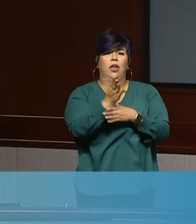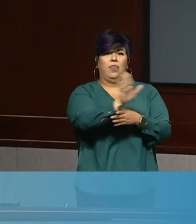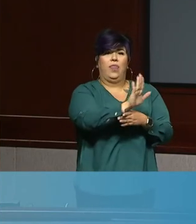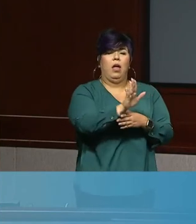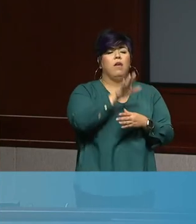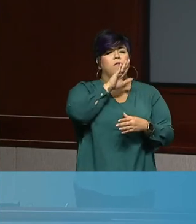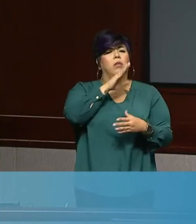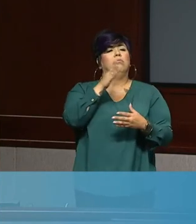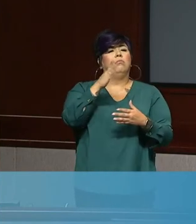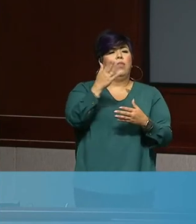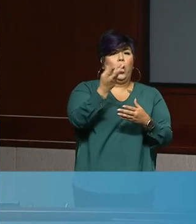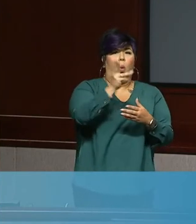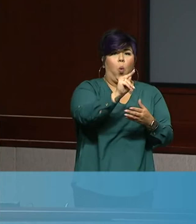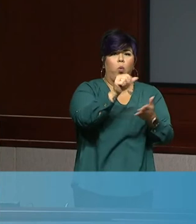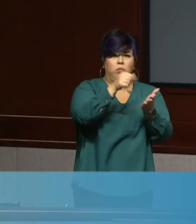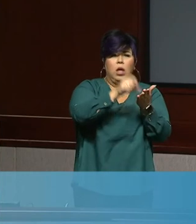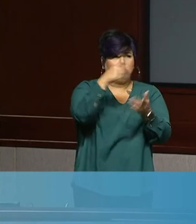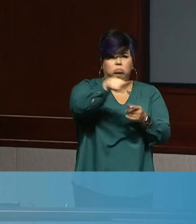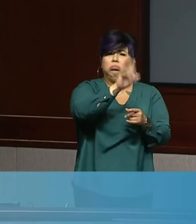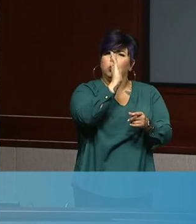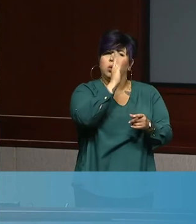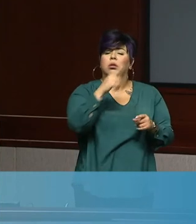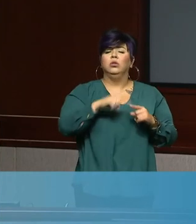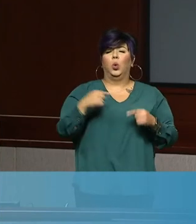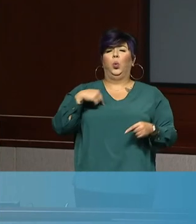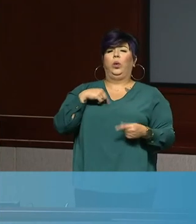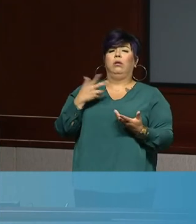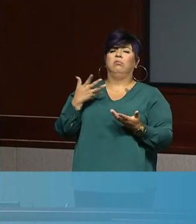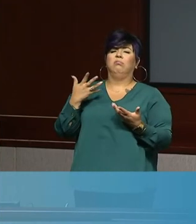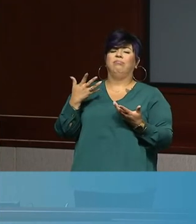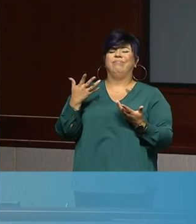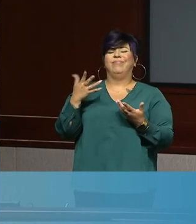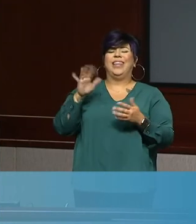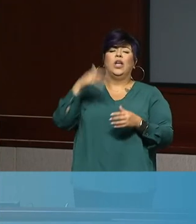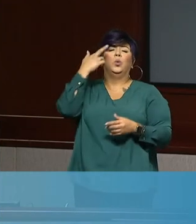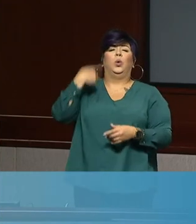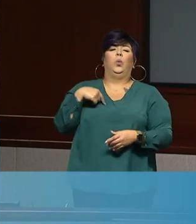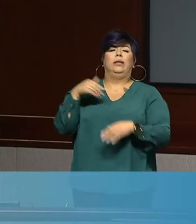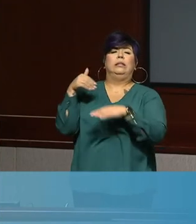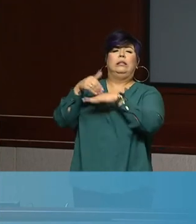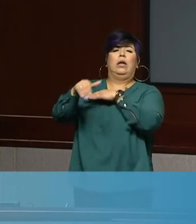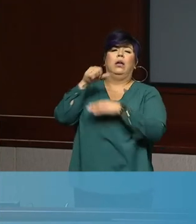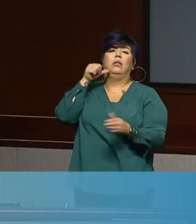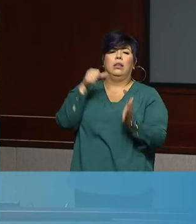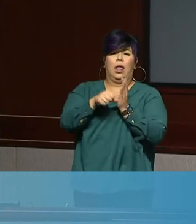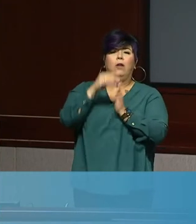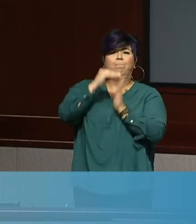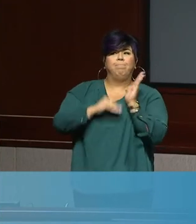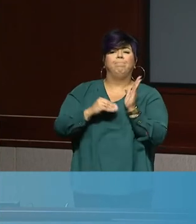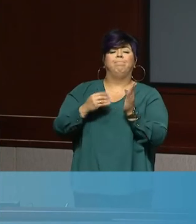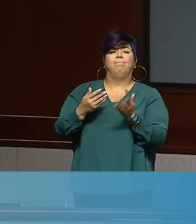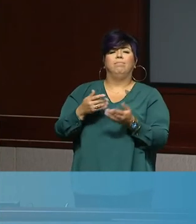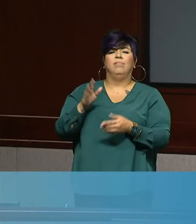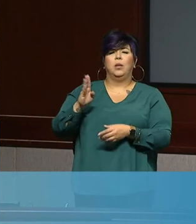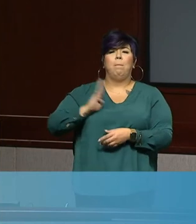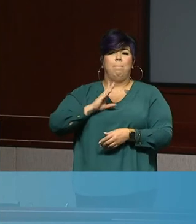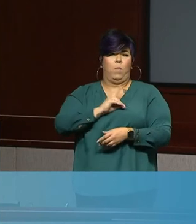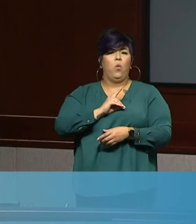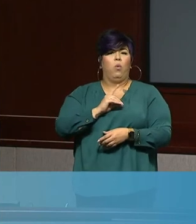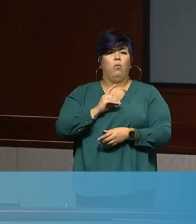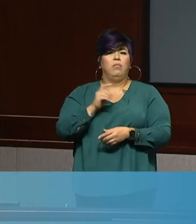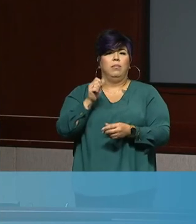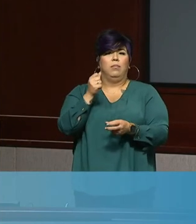own letters. Uh, but that is the, uh, the, uh, the impetus behind the, what the board did on Tuesday.